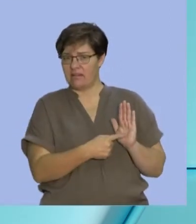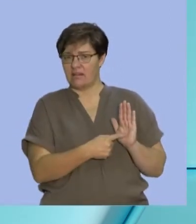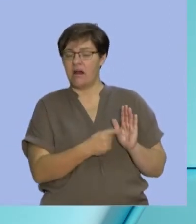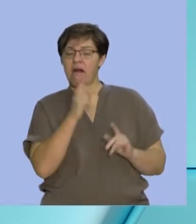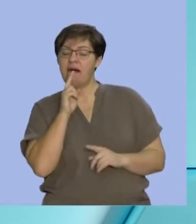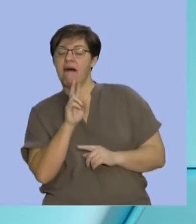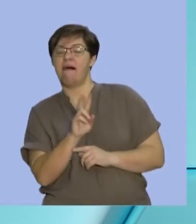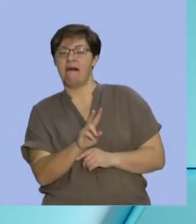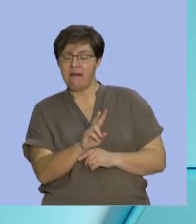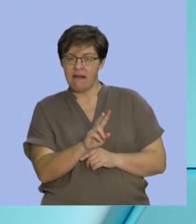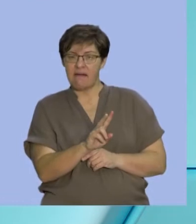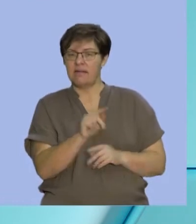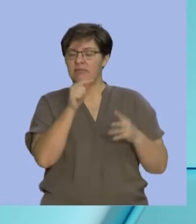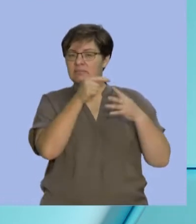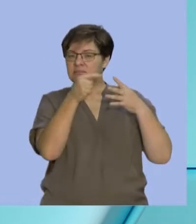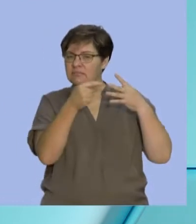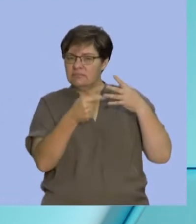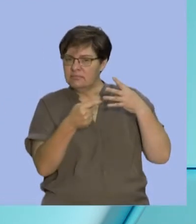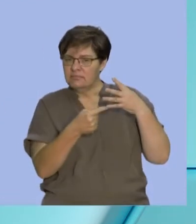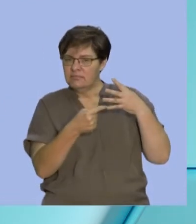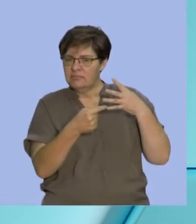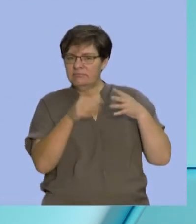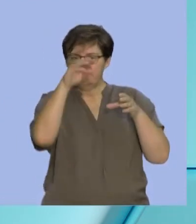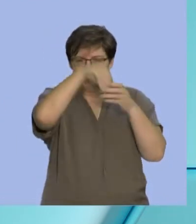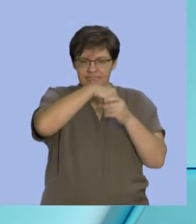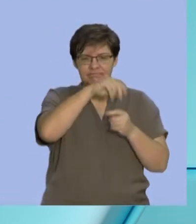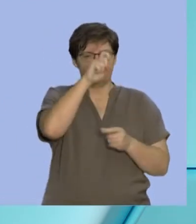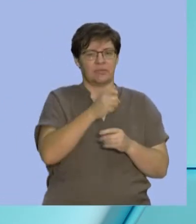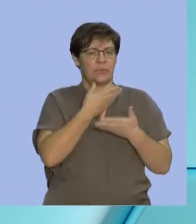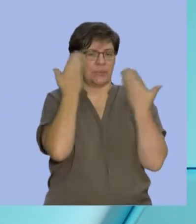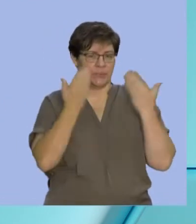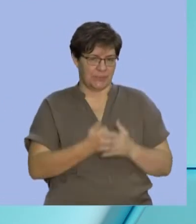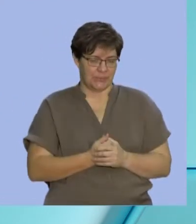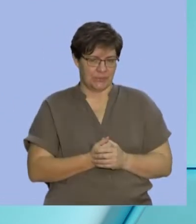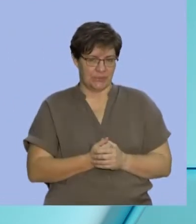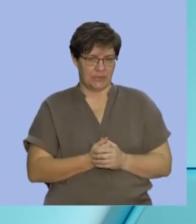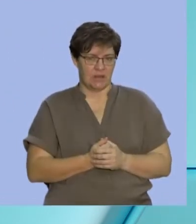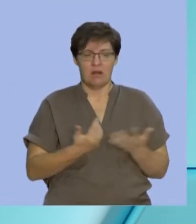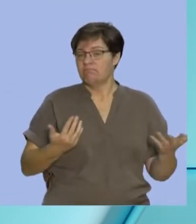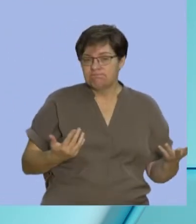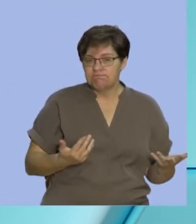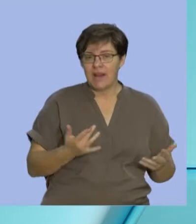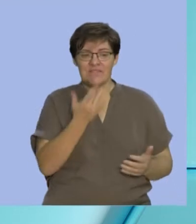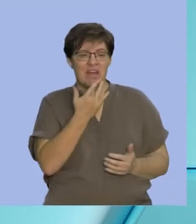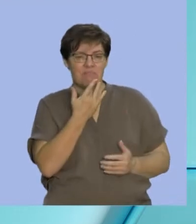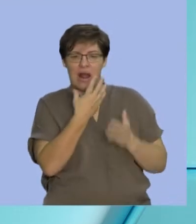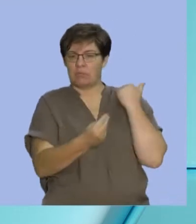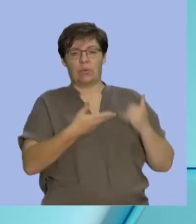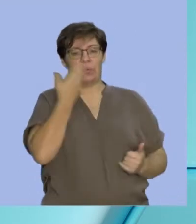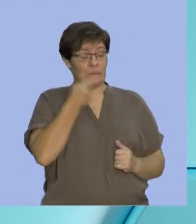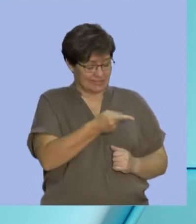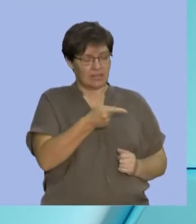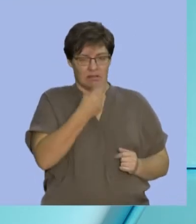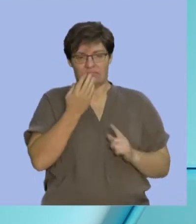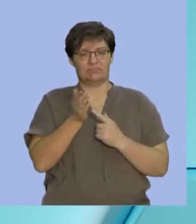the idea of those elements that are not in X. In other words, the ones that aren't the favorable outcomes. Do you